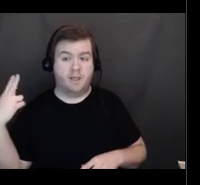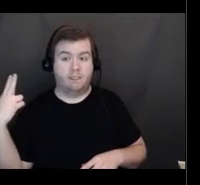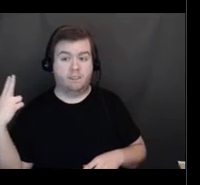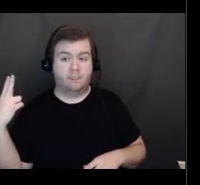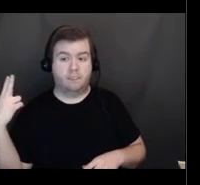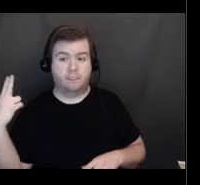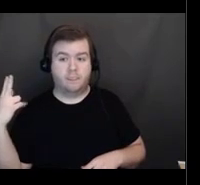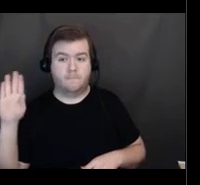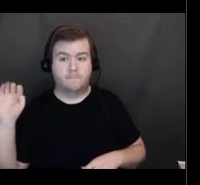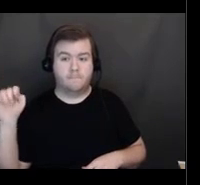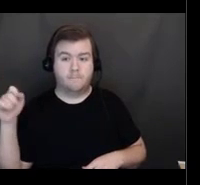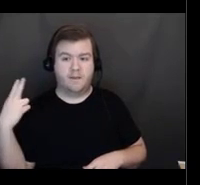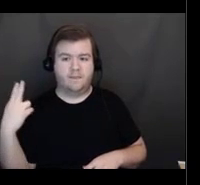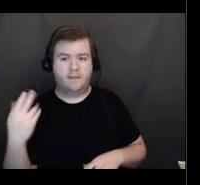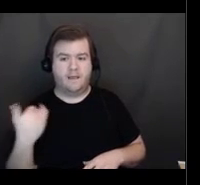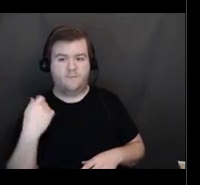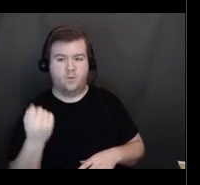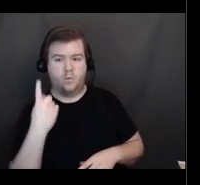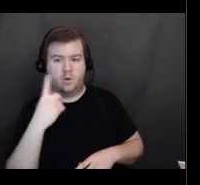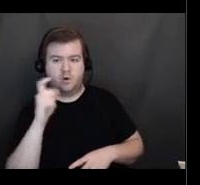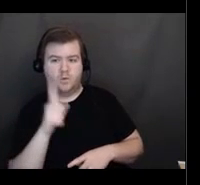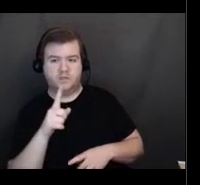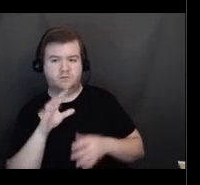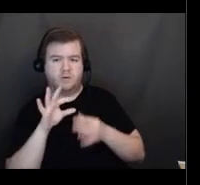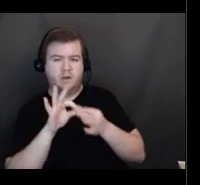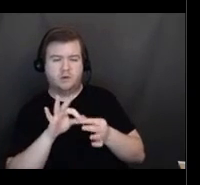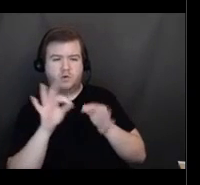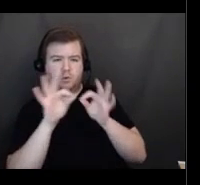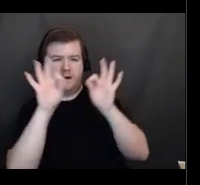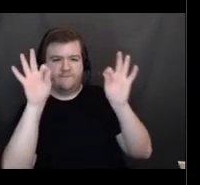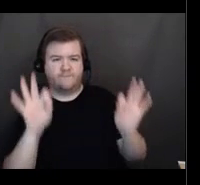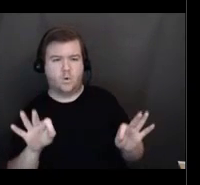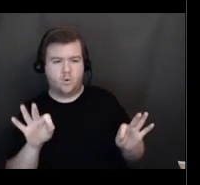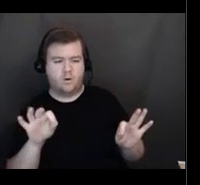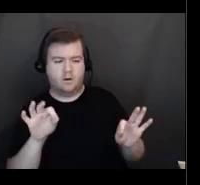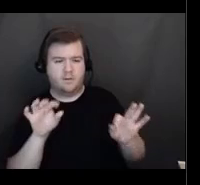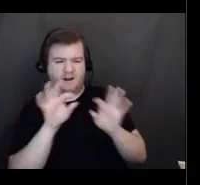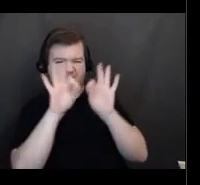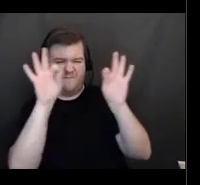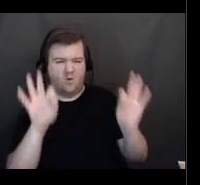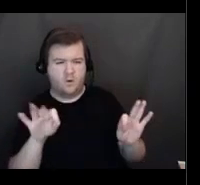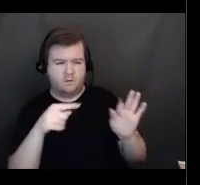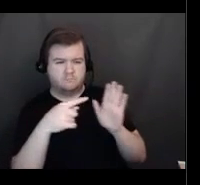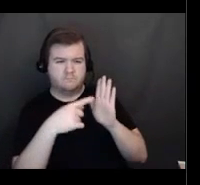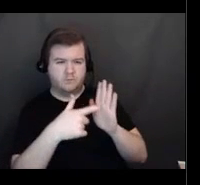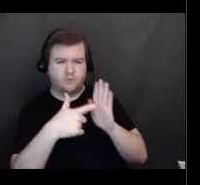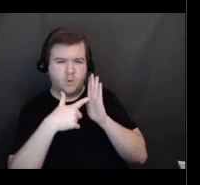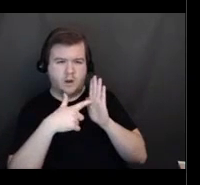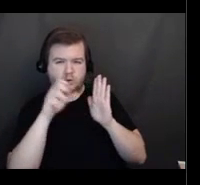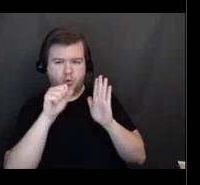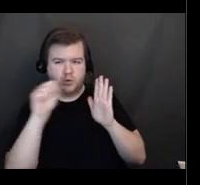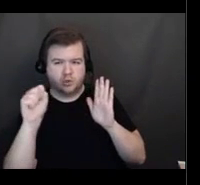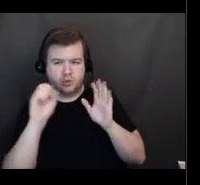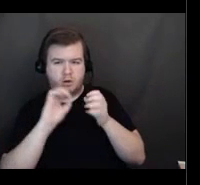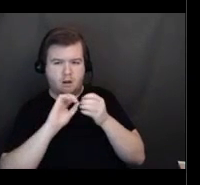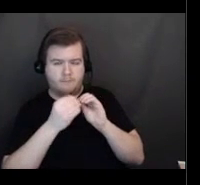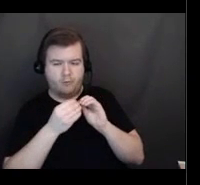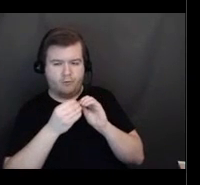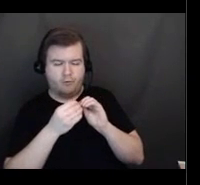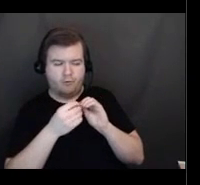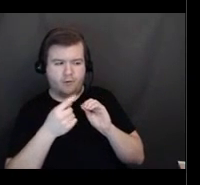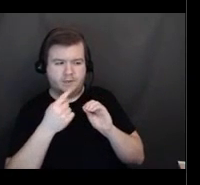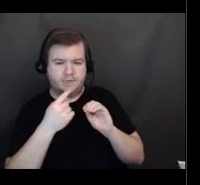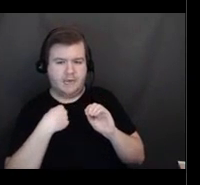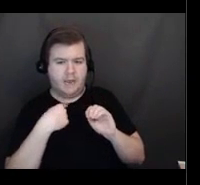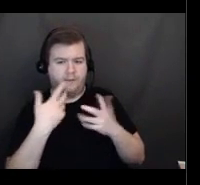Hi. Yeah. There was one question about a form having the social security number on it. So I just responded that the, that each